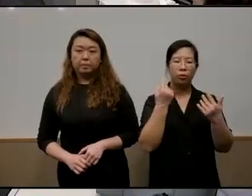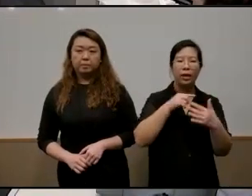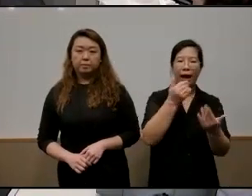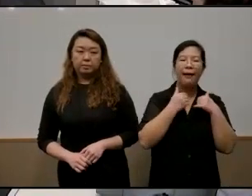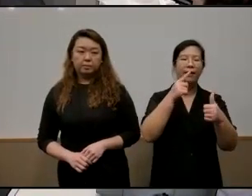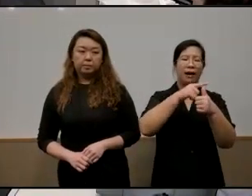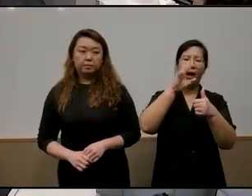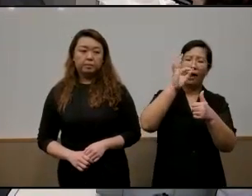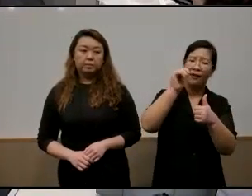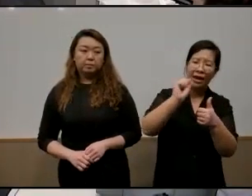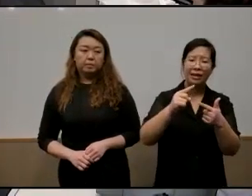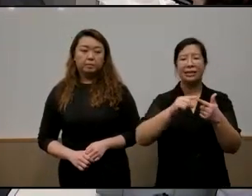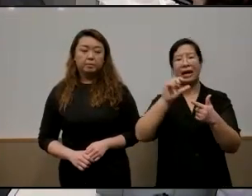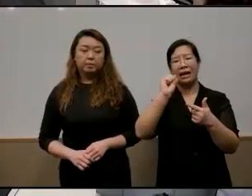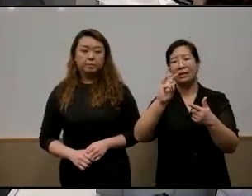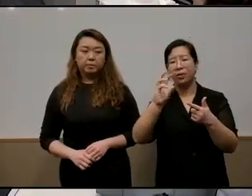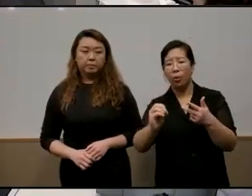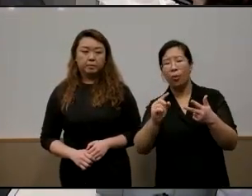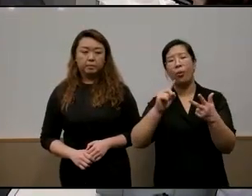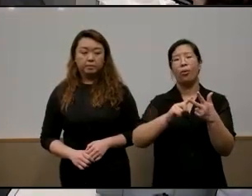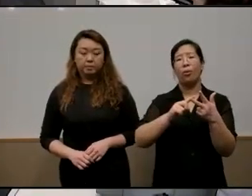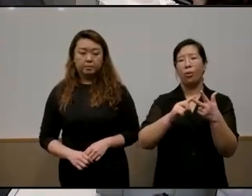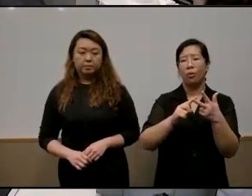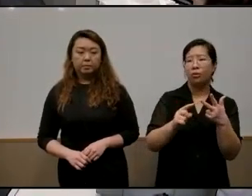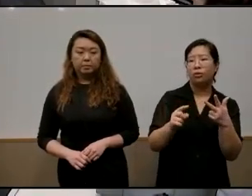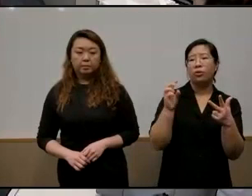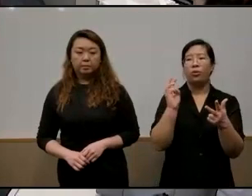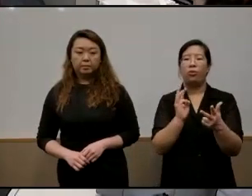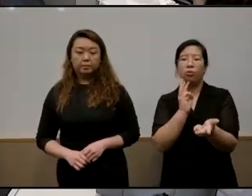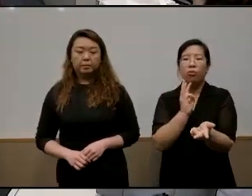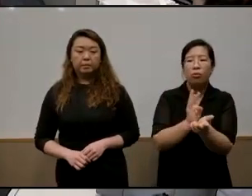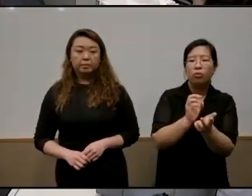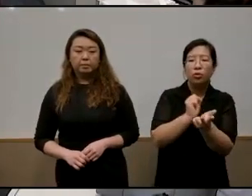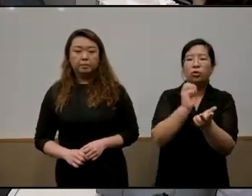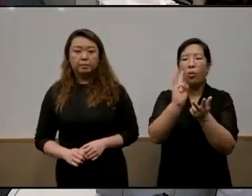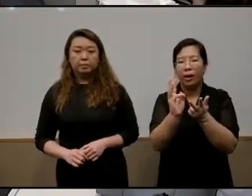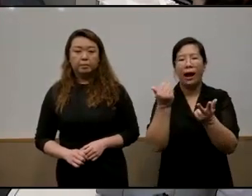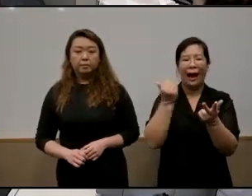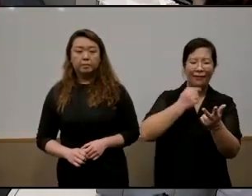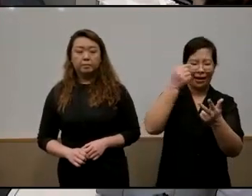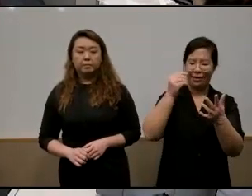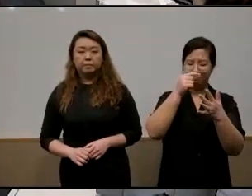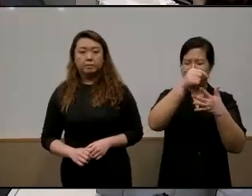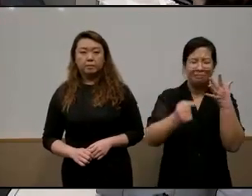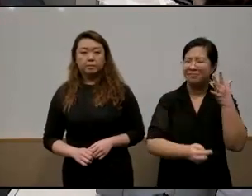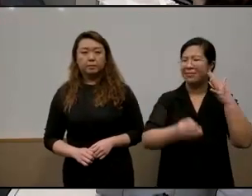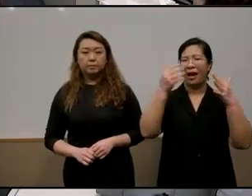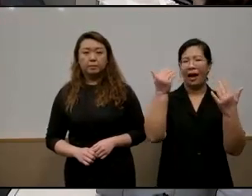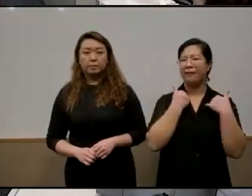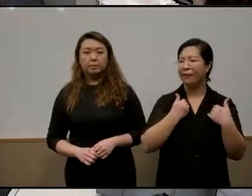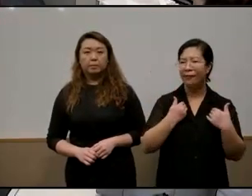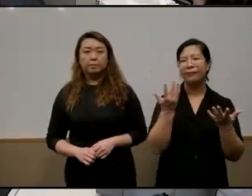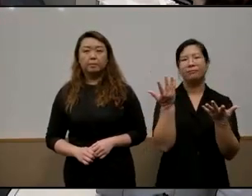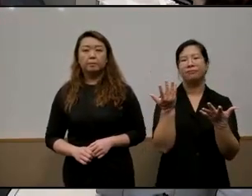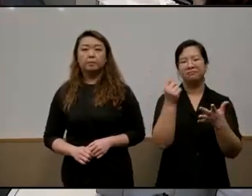a lot more we have the sw o we have the roving um welfare officer we have the we have the aed tnl we have all these things in